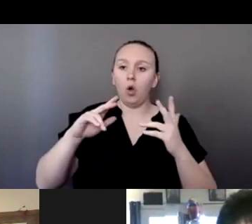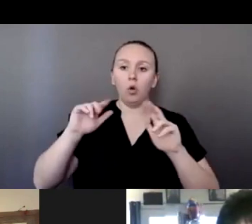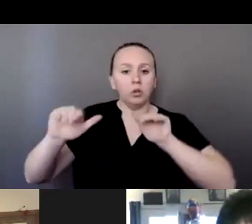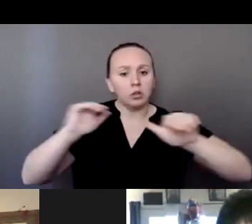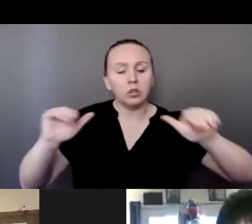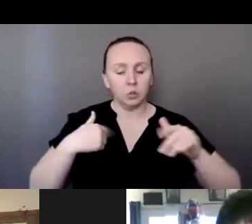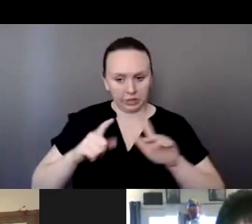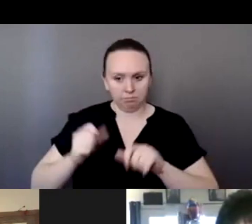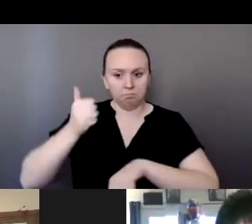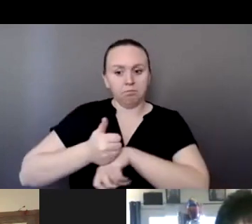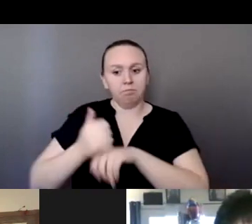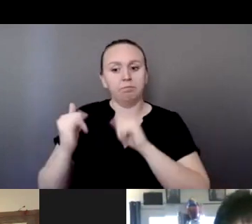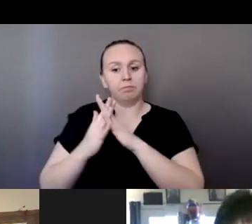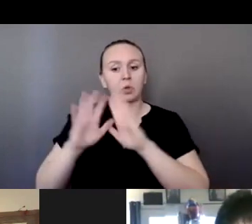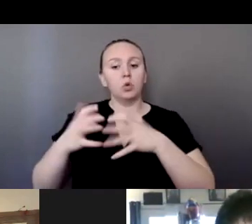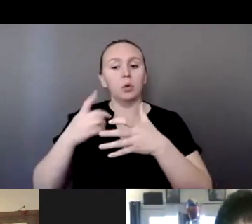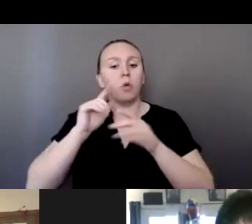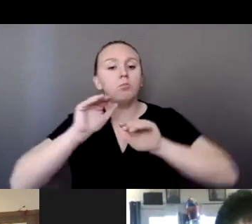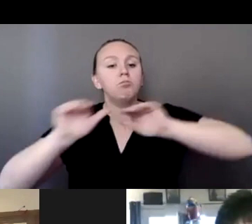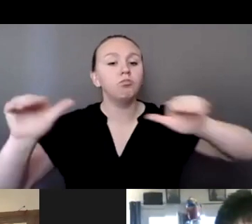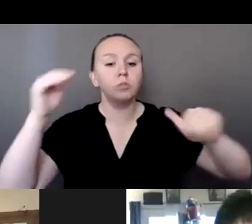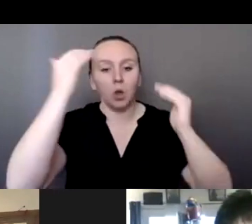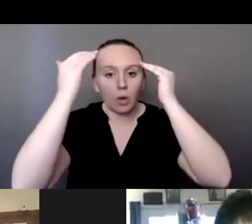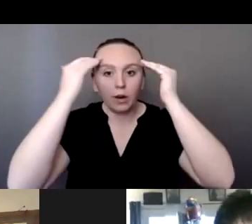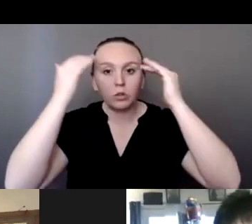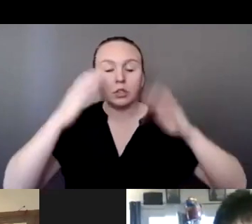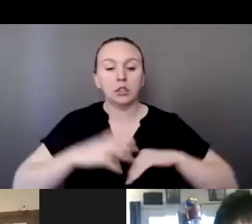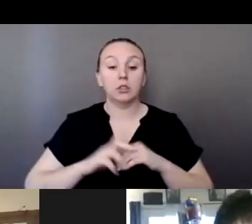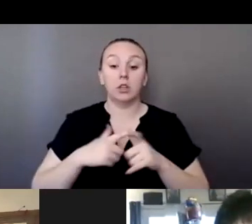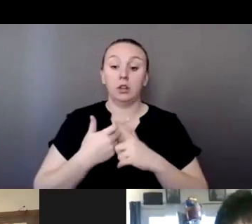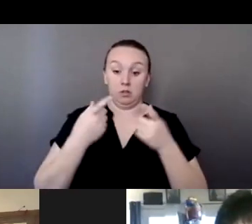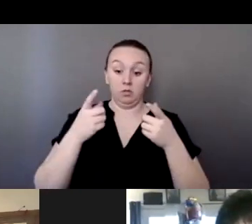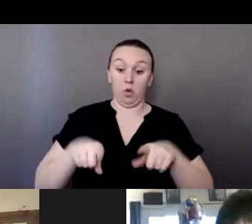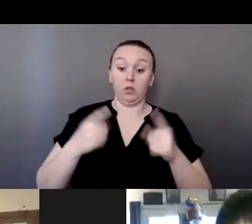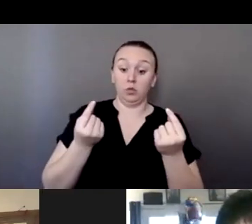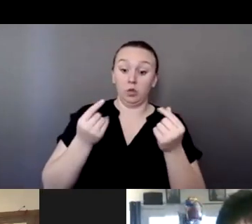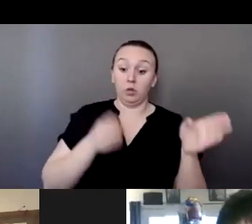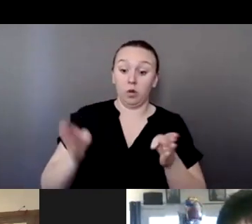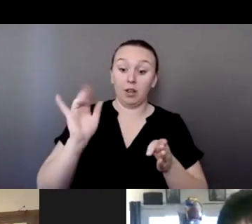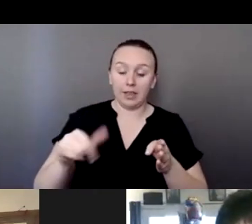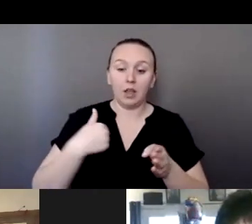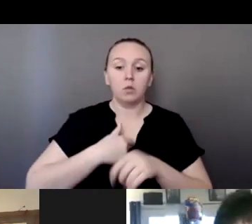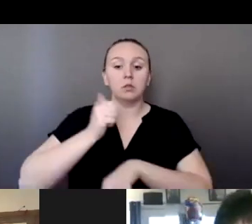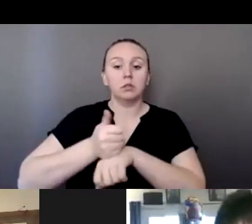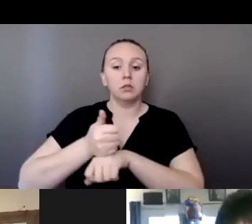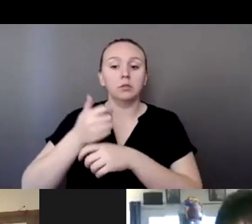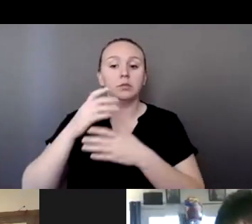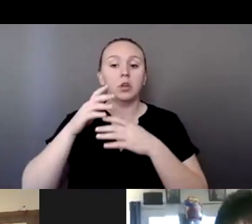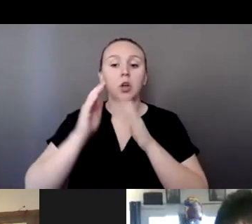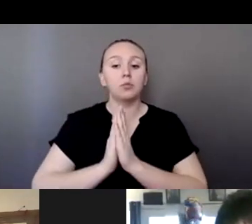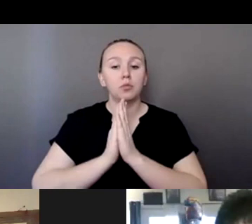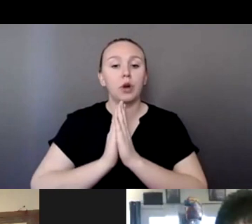And then when we were doing this, we brought a prayer walk to Fort Hall, which was led by Roxanne White from